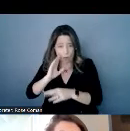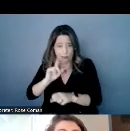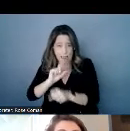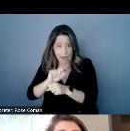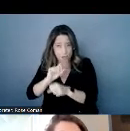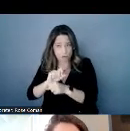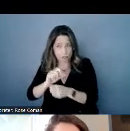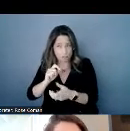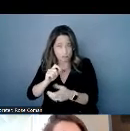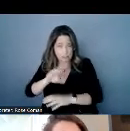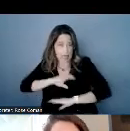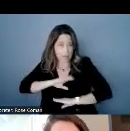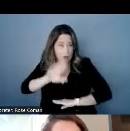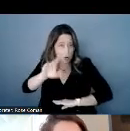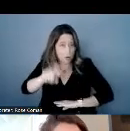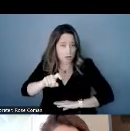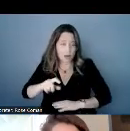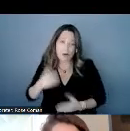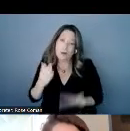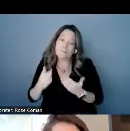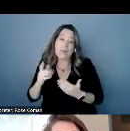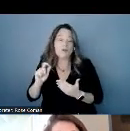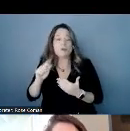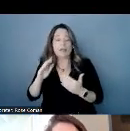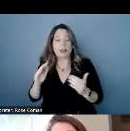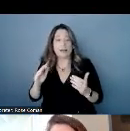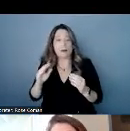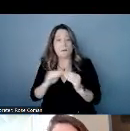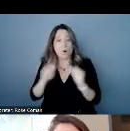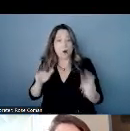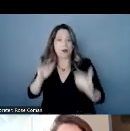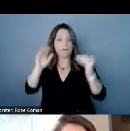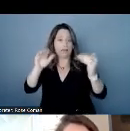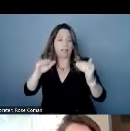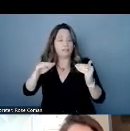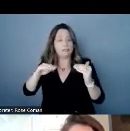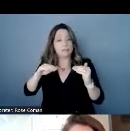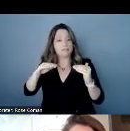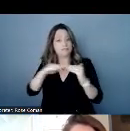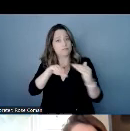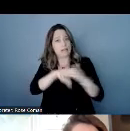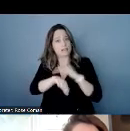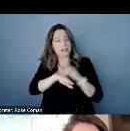accessibility which is contracting directly with an interpreter or a cart provider